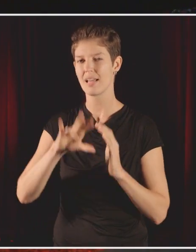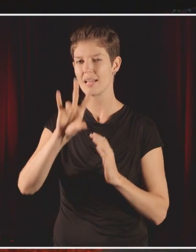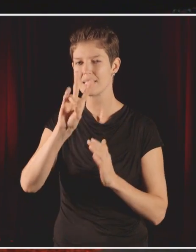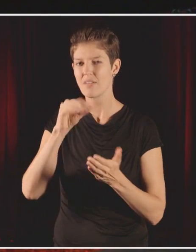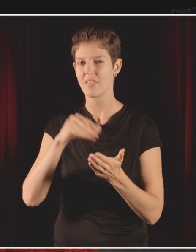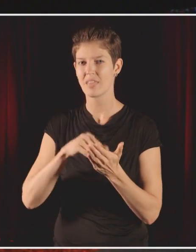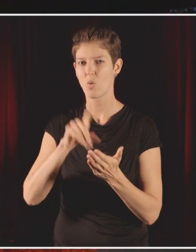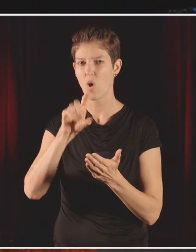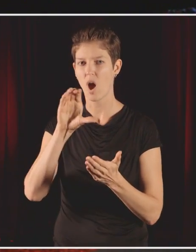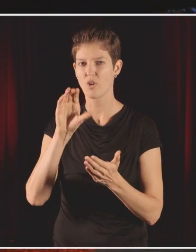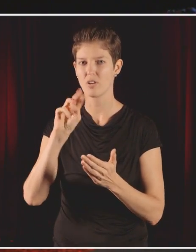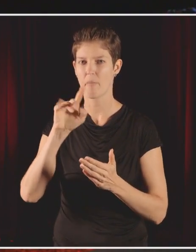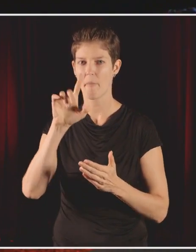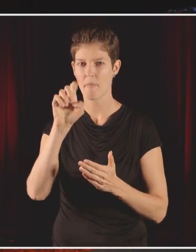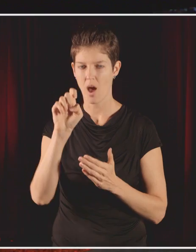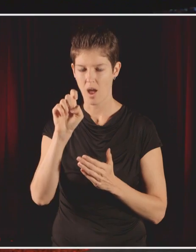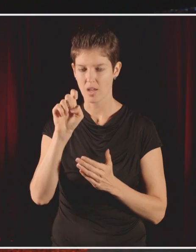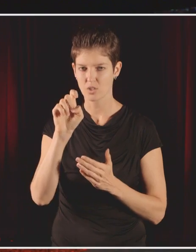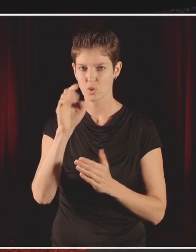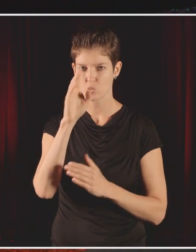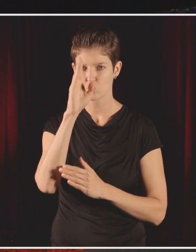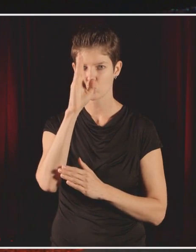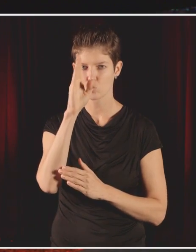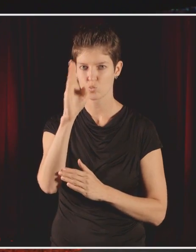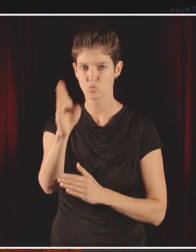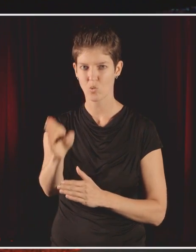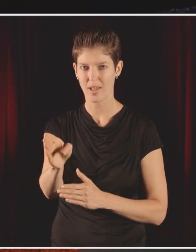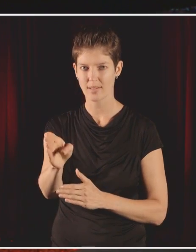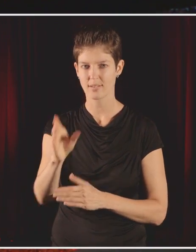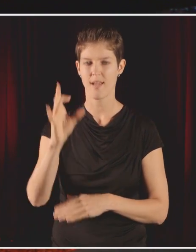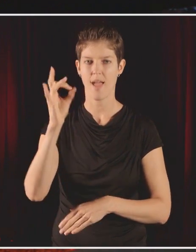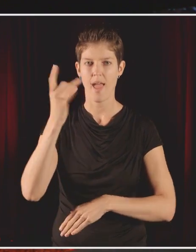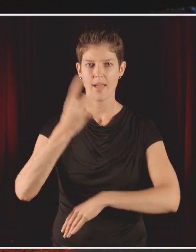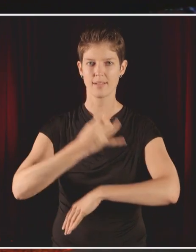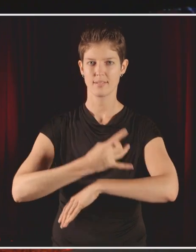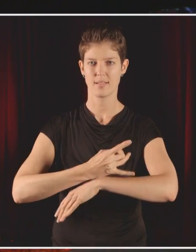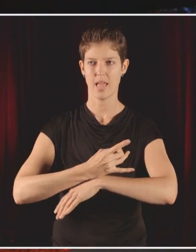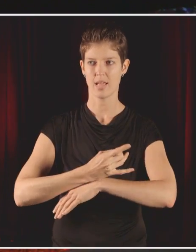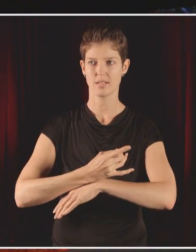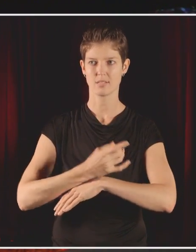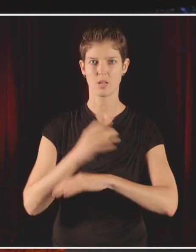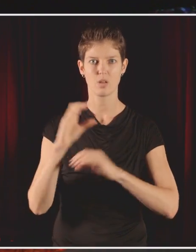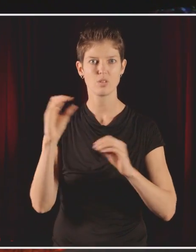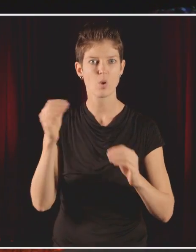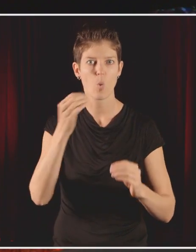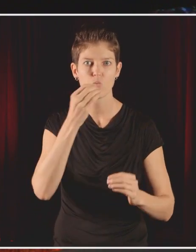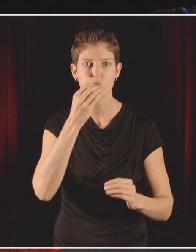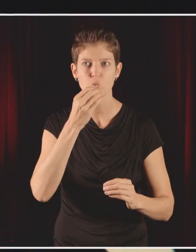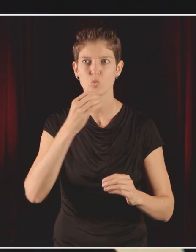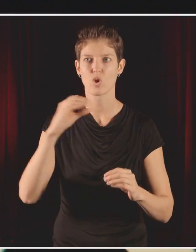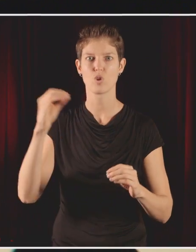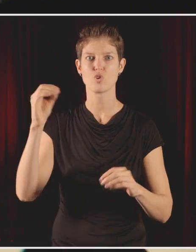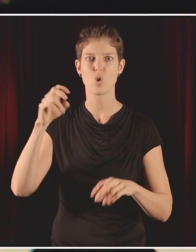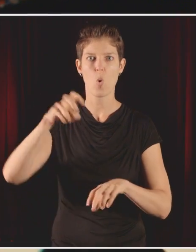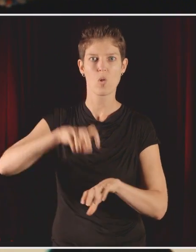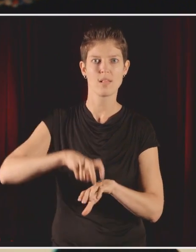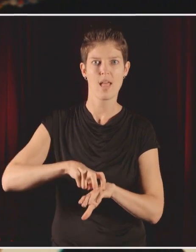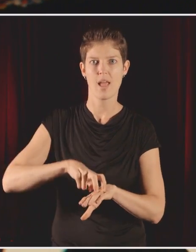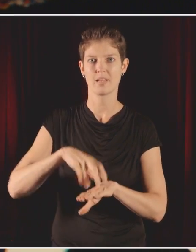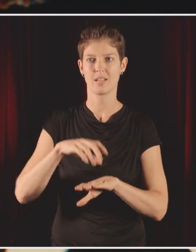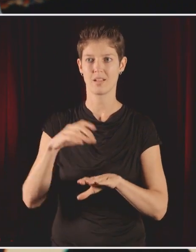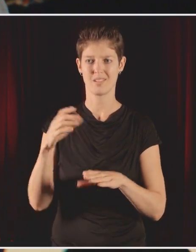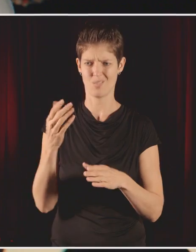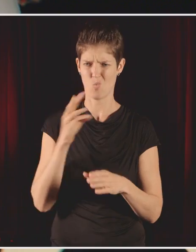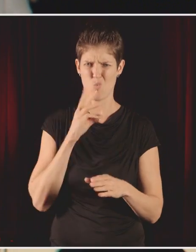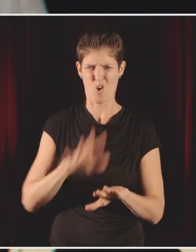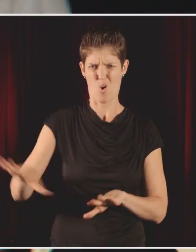,100 miles, flying for almost eight days, no water, no food, no landing, no ability to land.